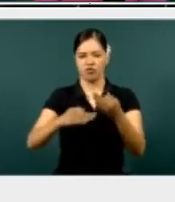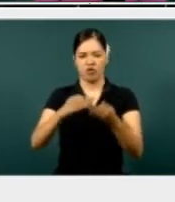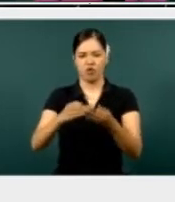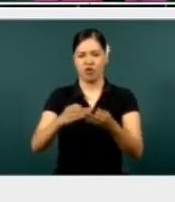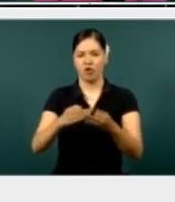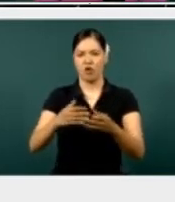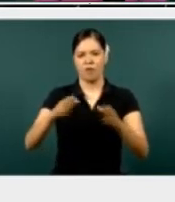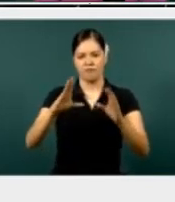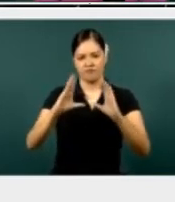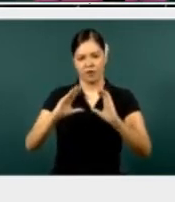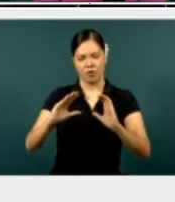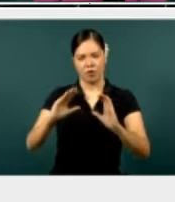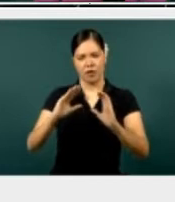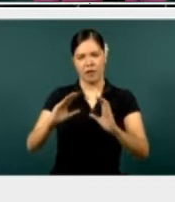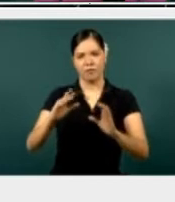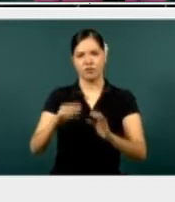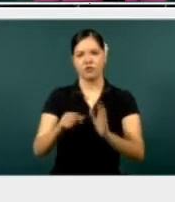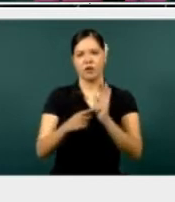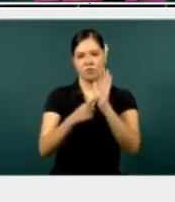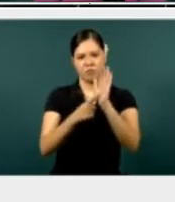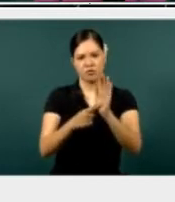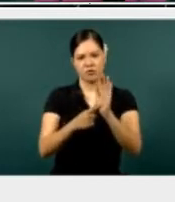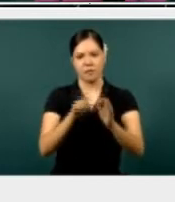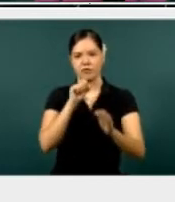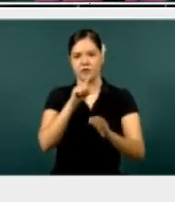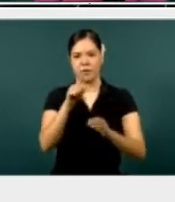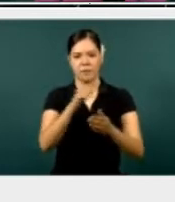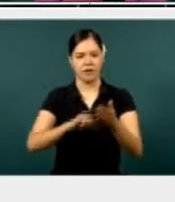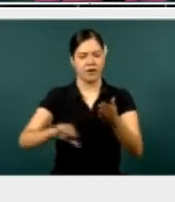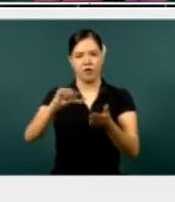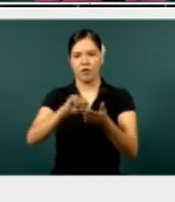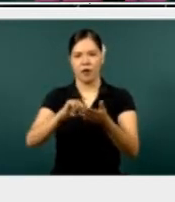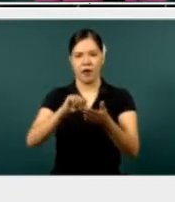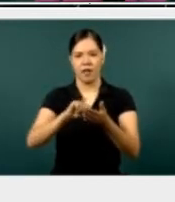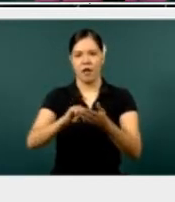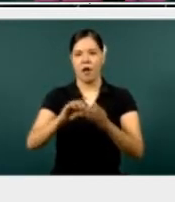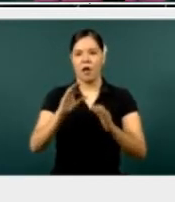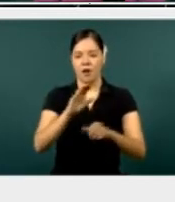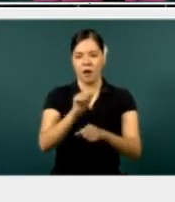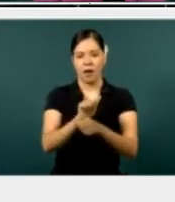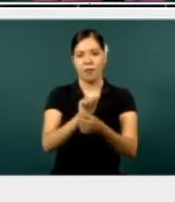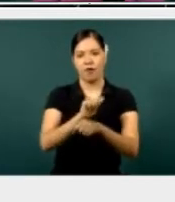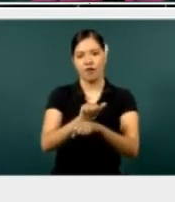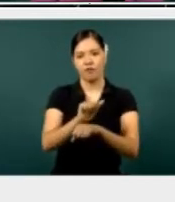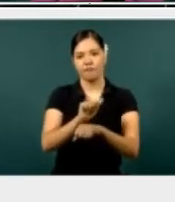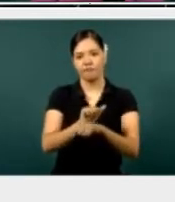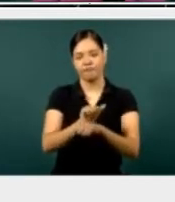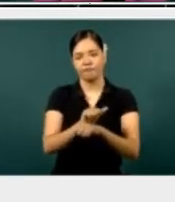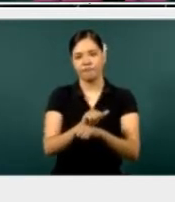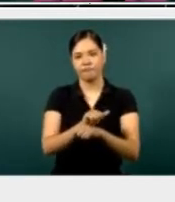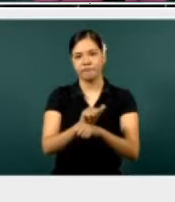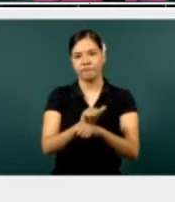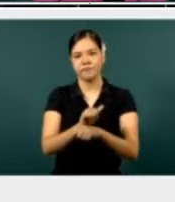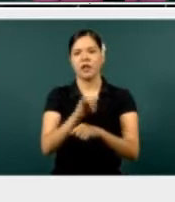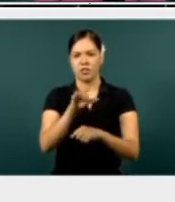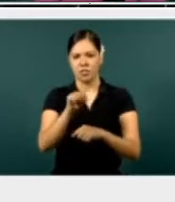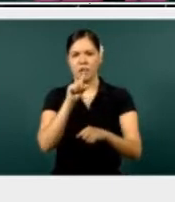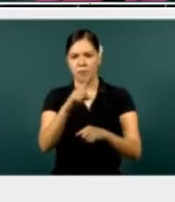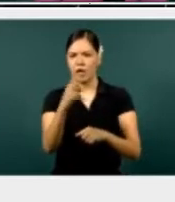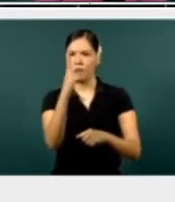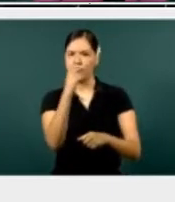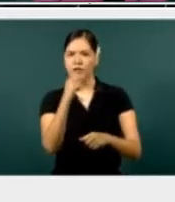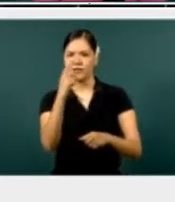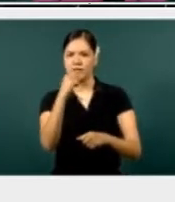So, the National Guard, the way it's dispersed throughout the country. The federal